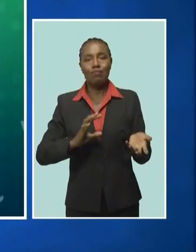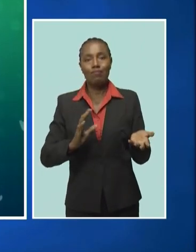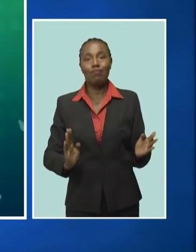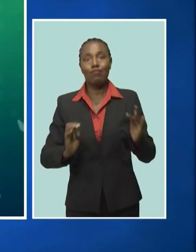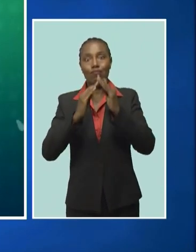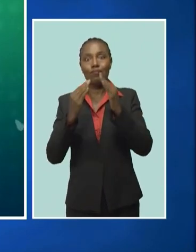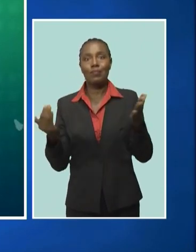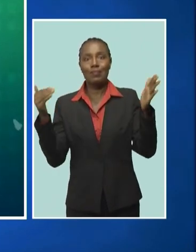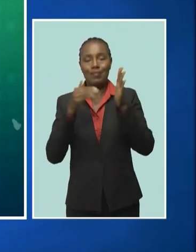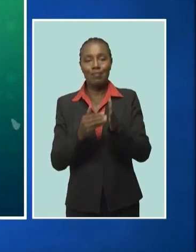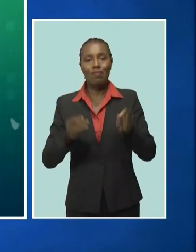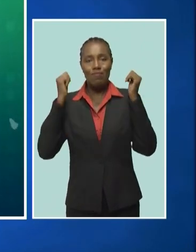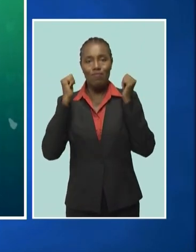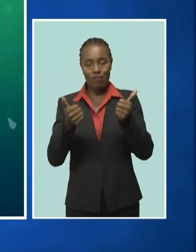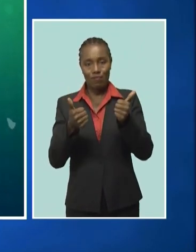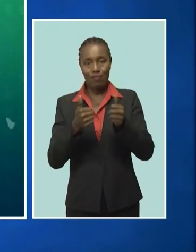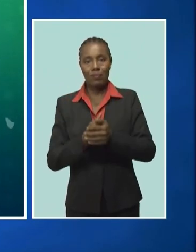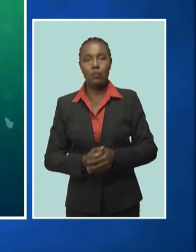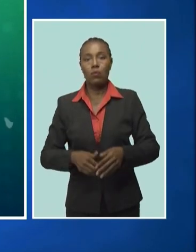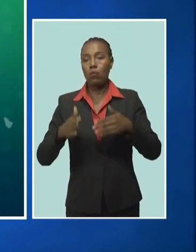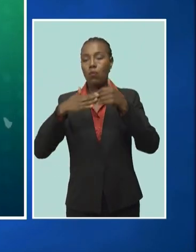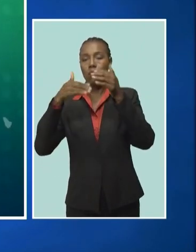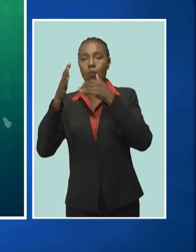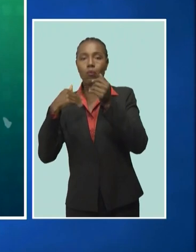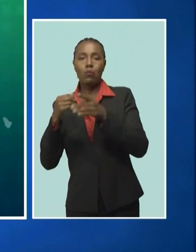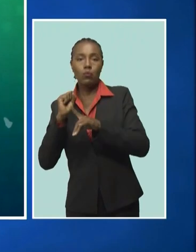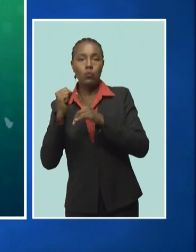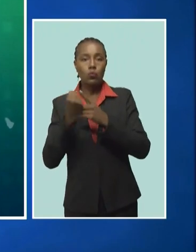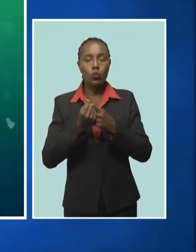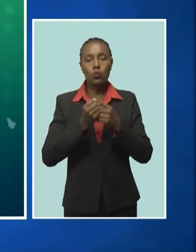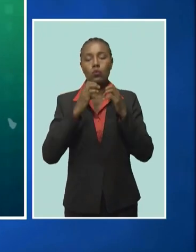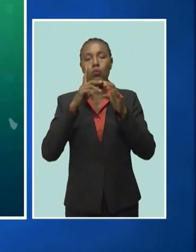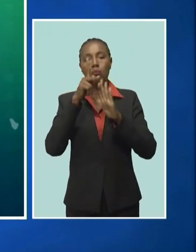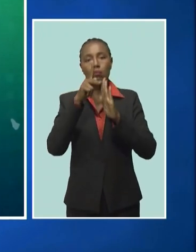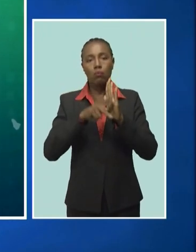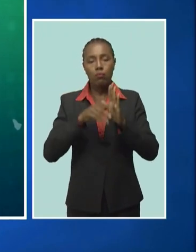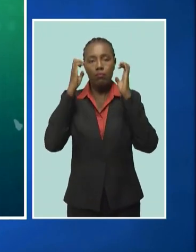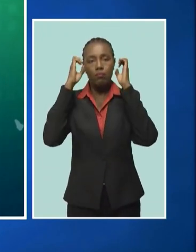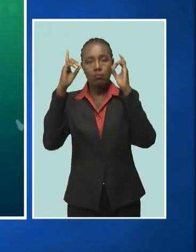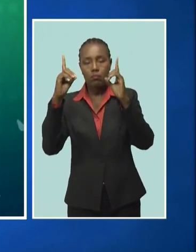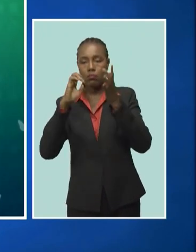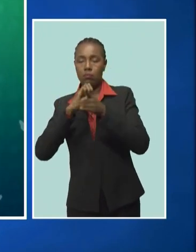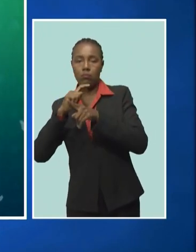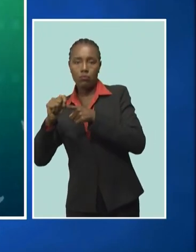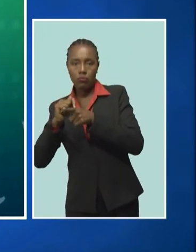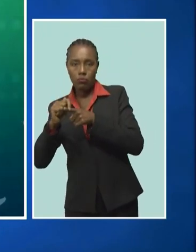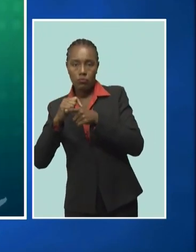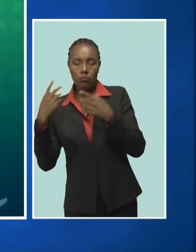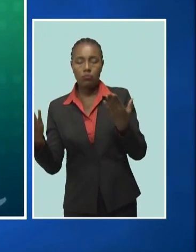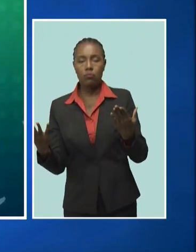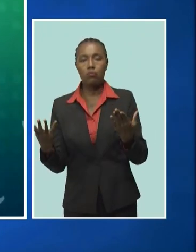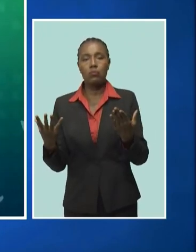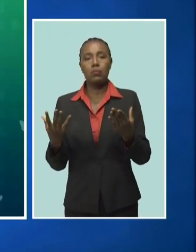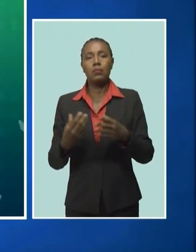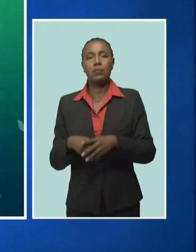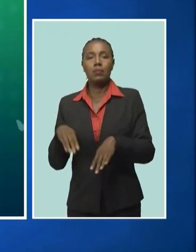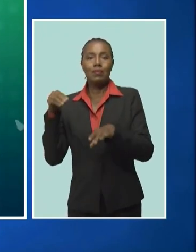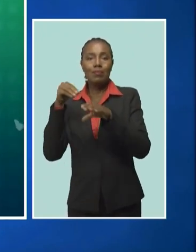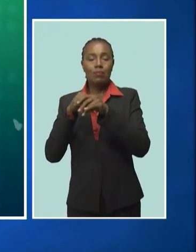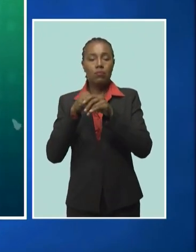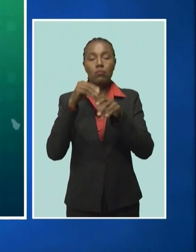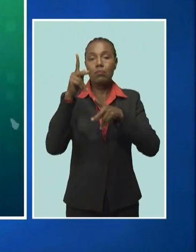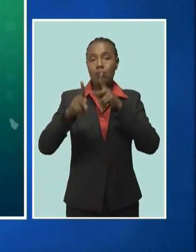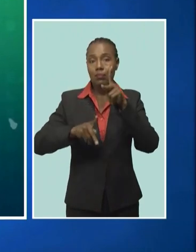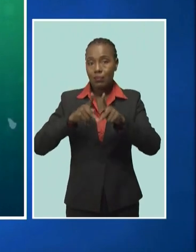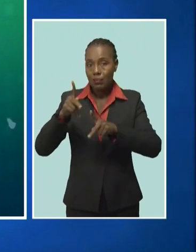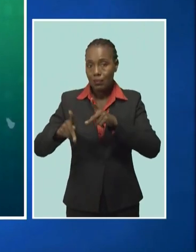And building such a way through the social programs, education and training, and investing in human resource